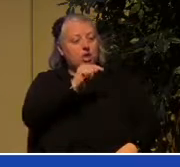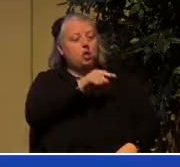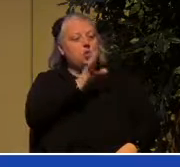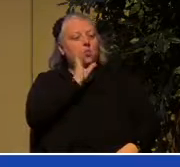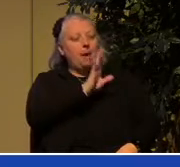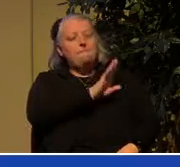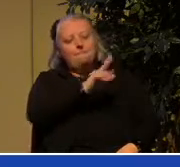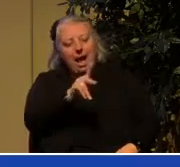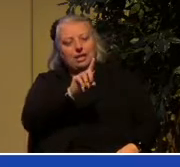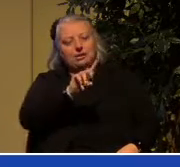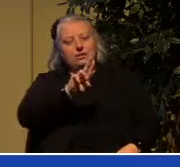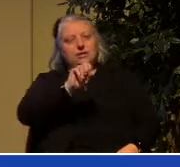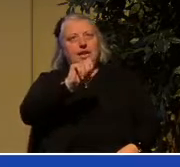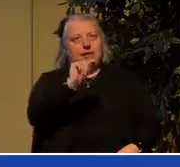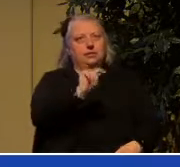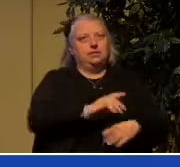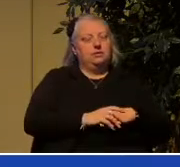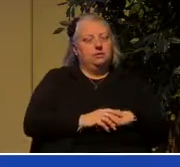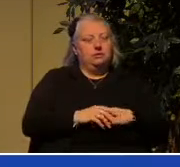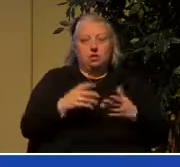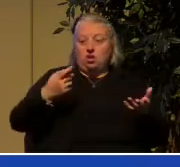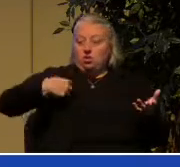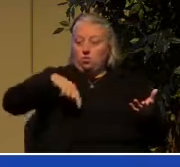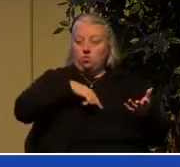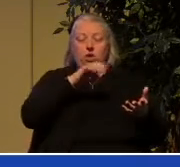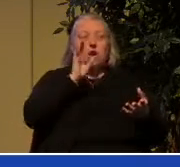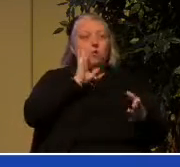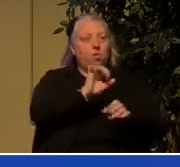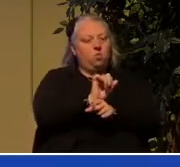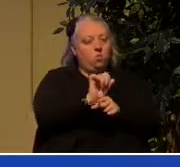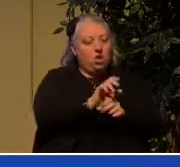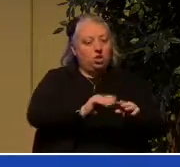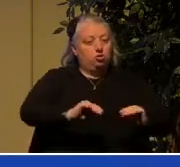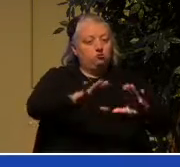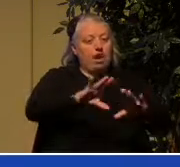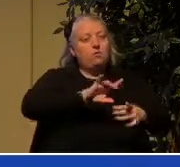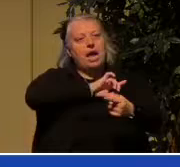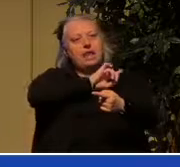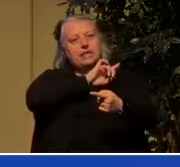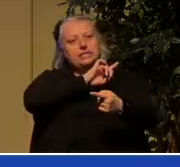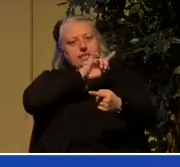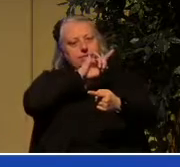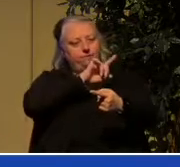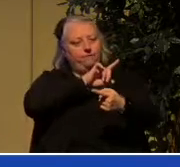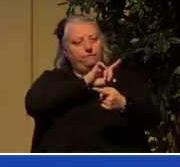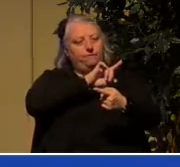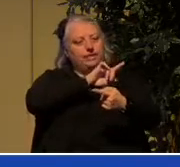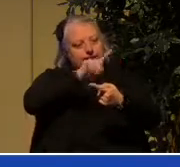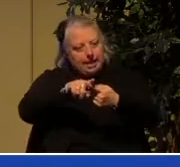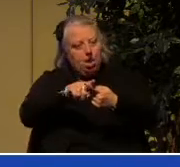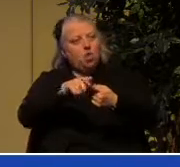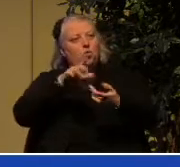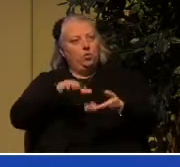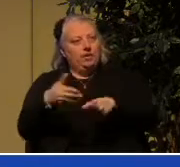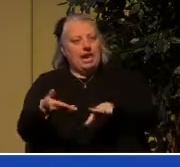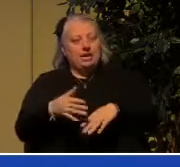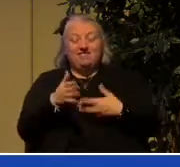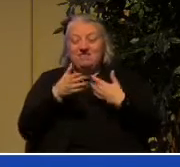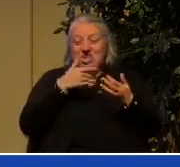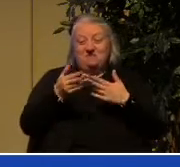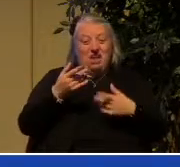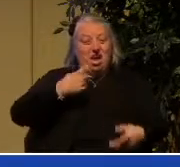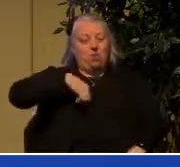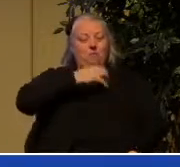how healthy we are, how rich we are, how beautiful we are, how gifted we are, how much